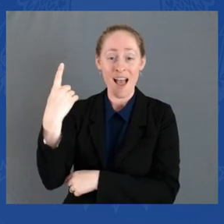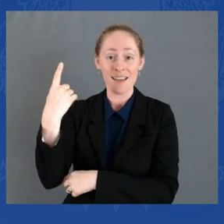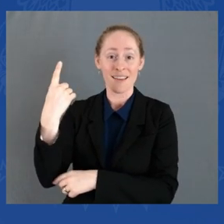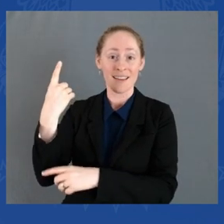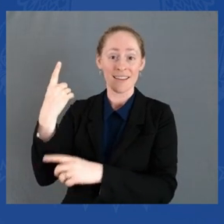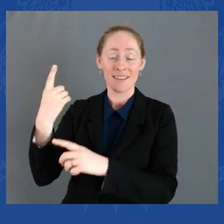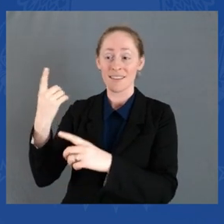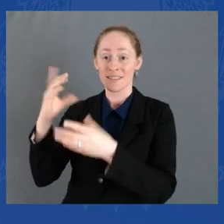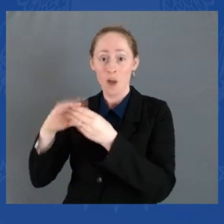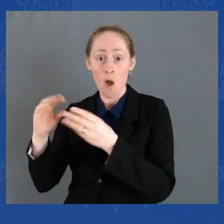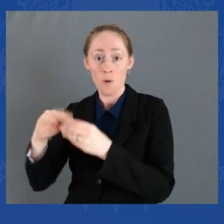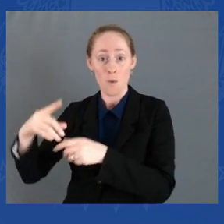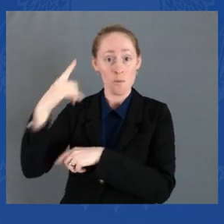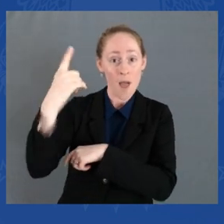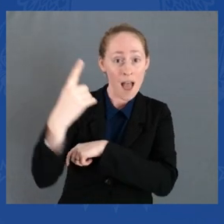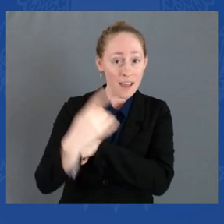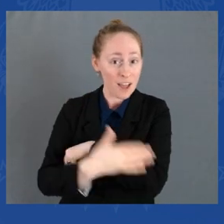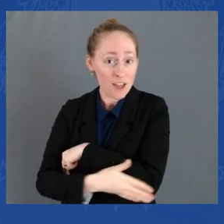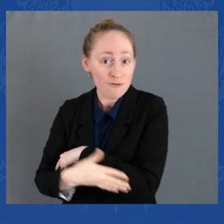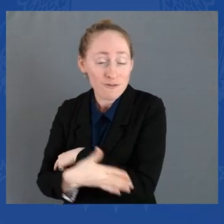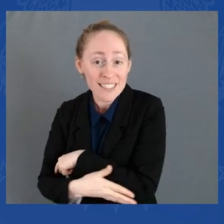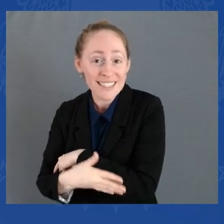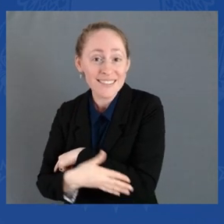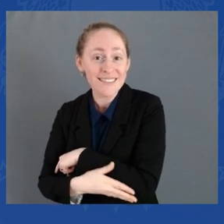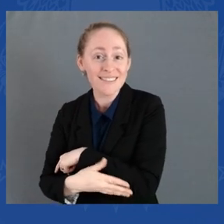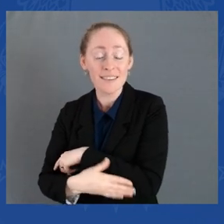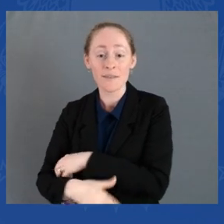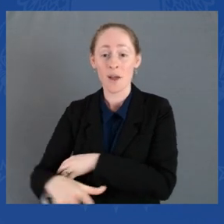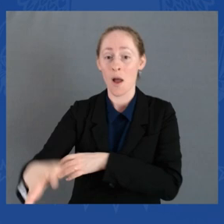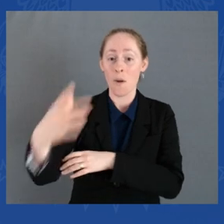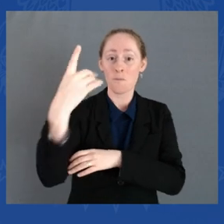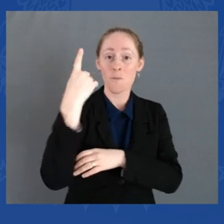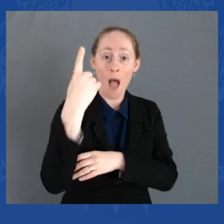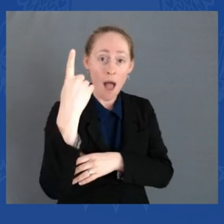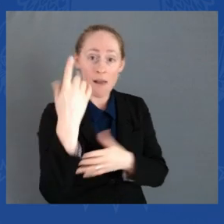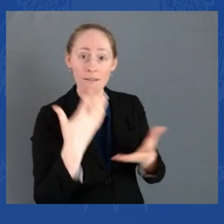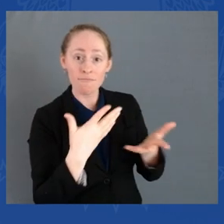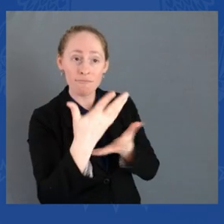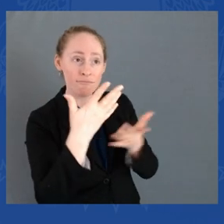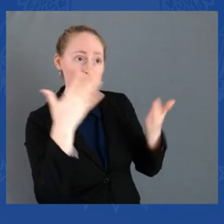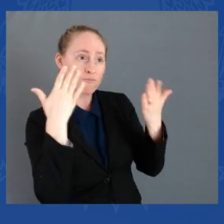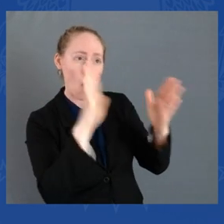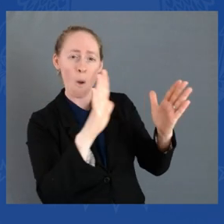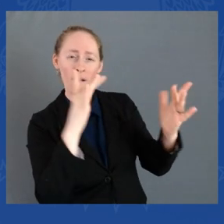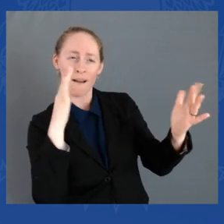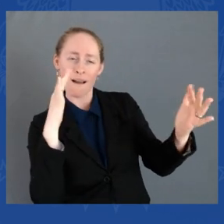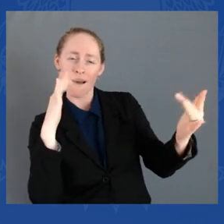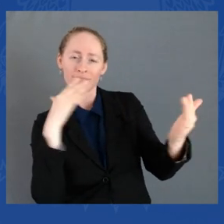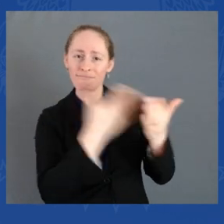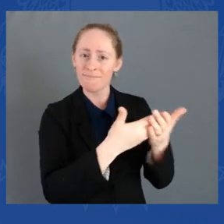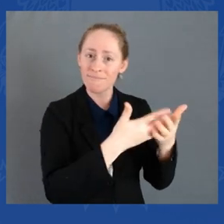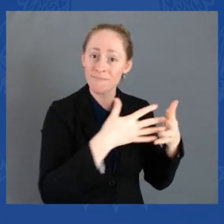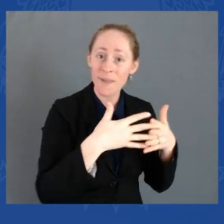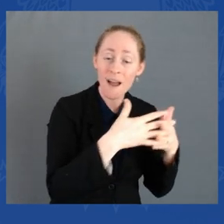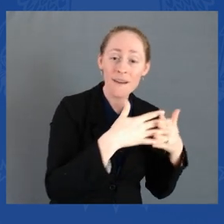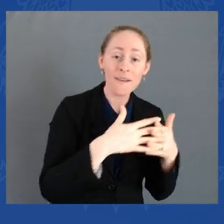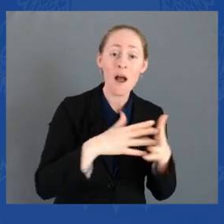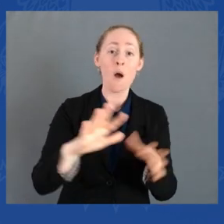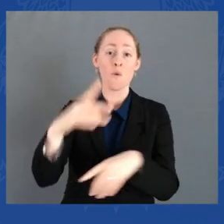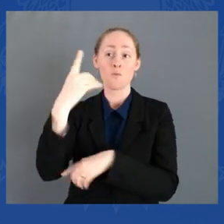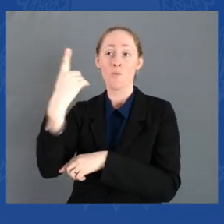language, religion, or set of traditions. Not one struggle or movement for justice.